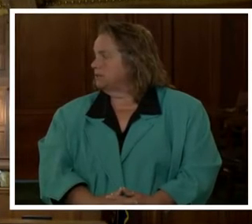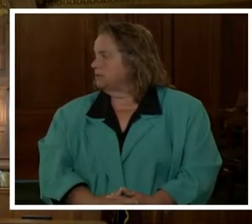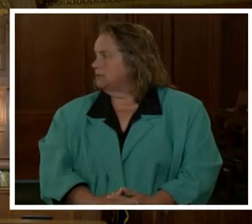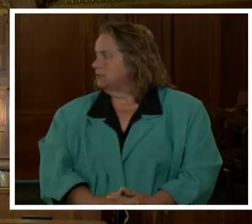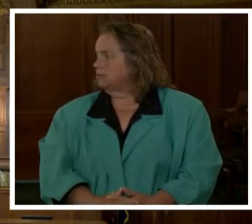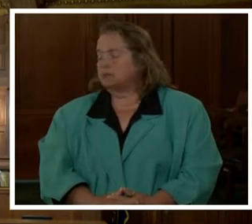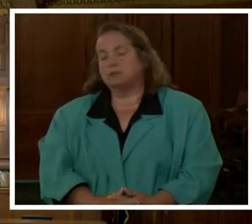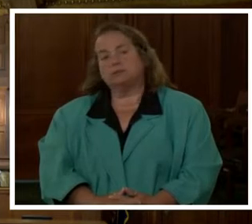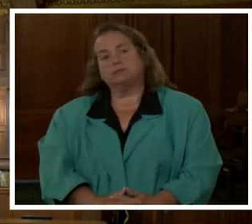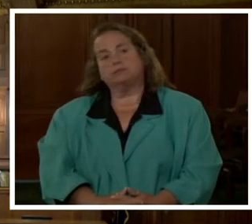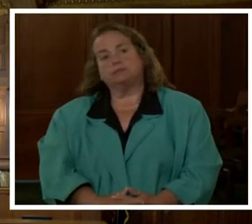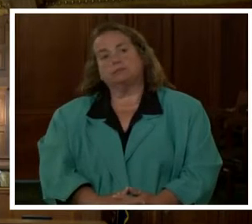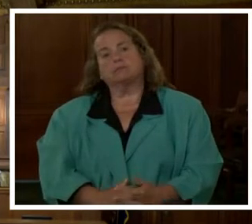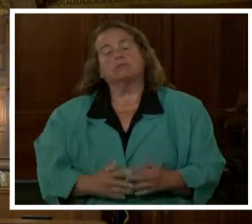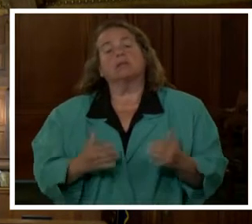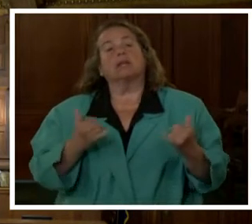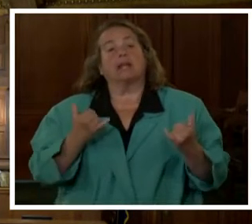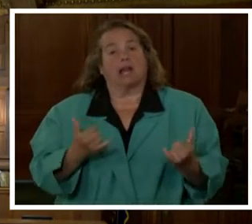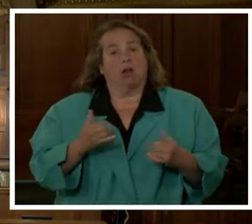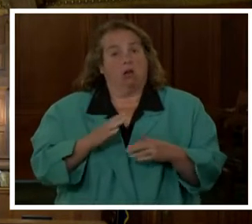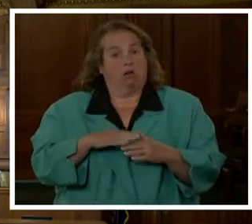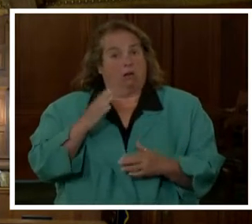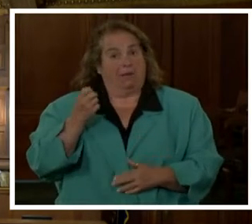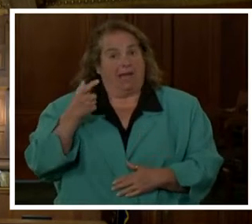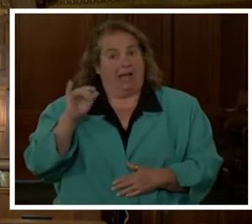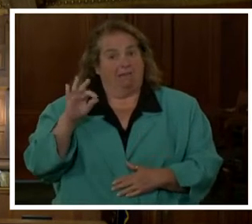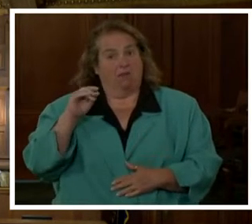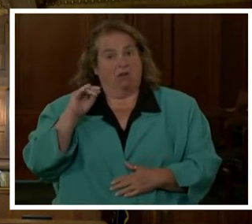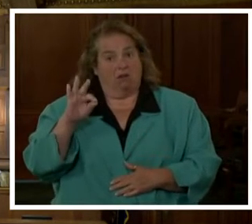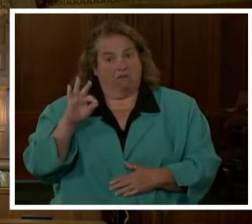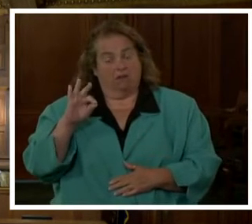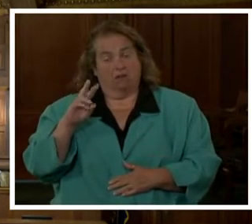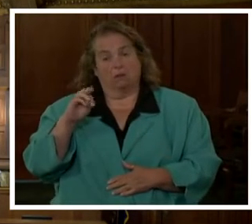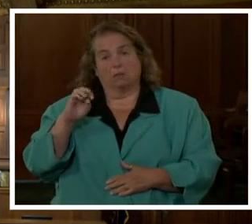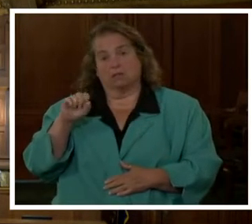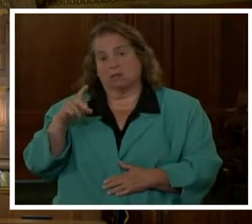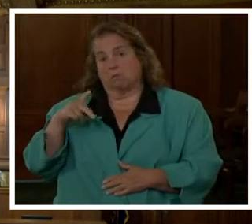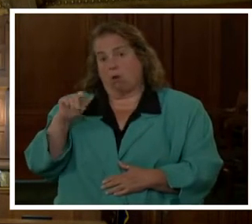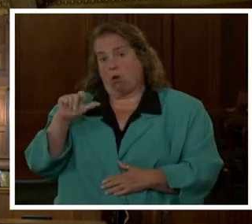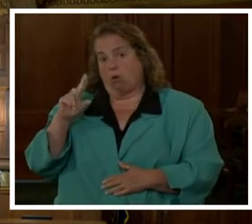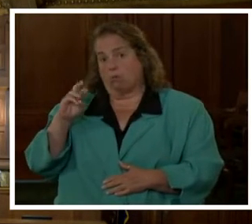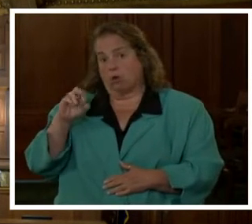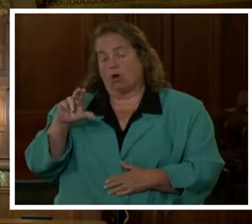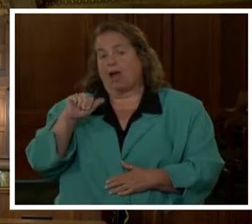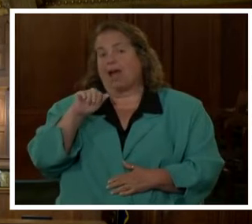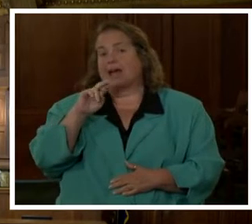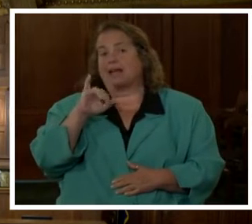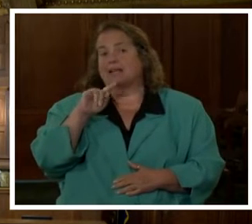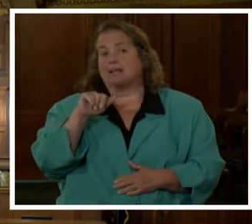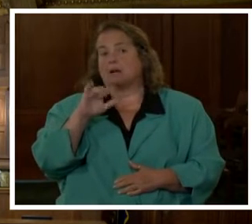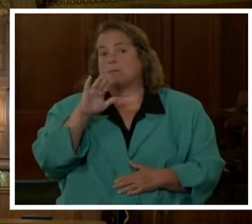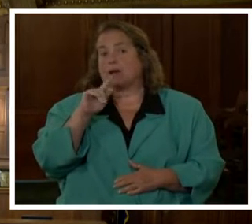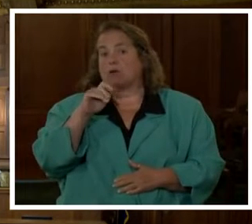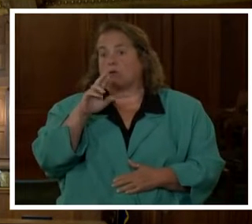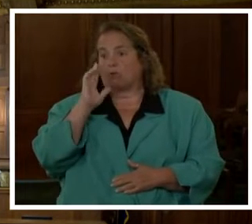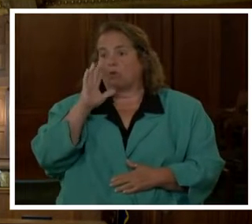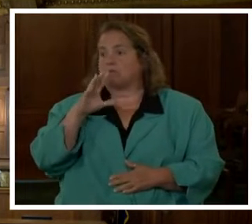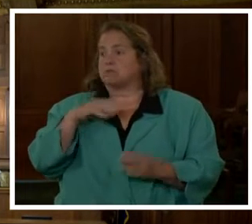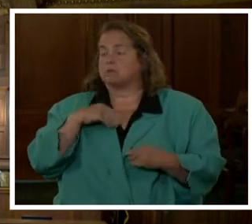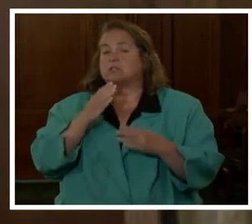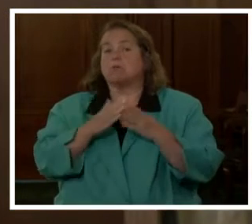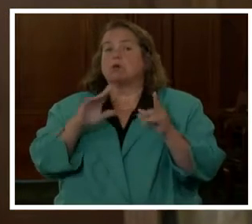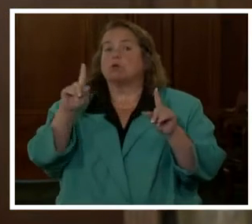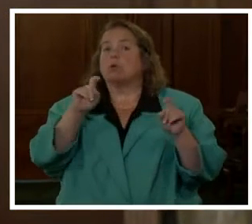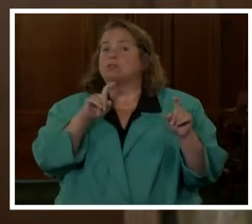And now, on behalf of Mrs. Palmer, Lenita Baker will take some of your questions on